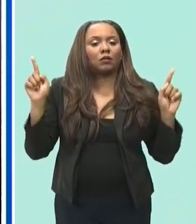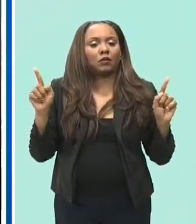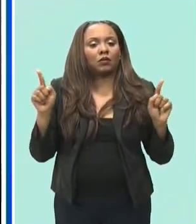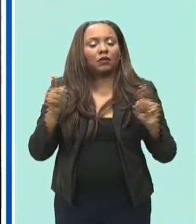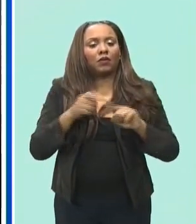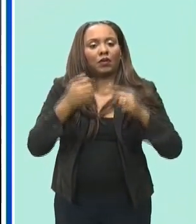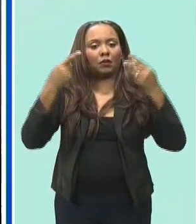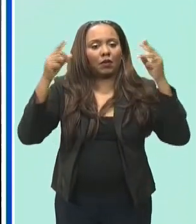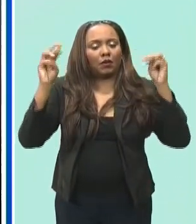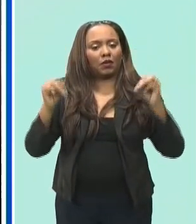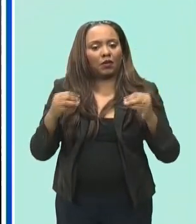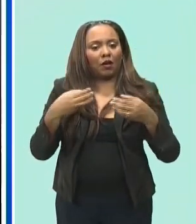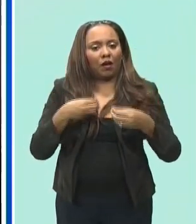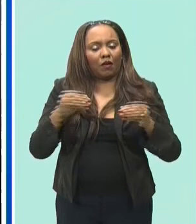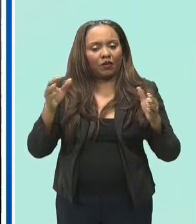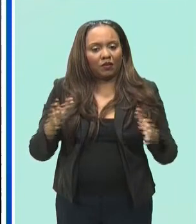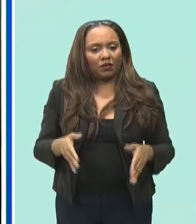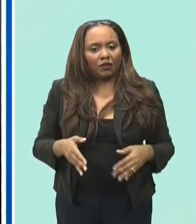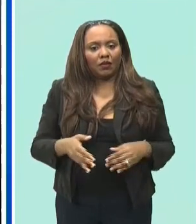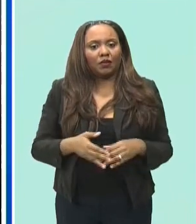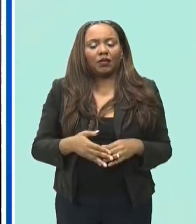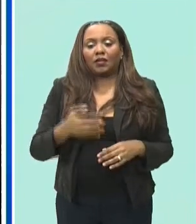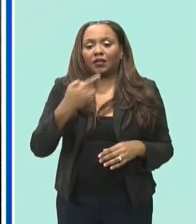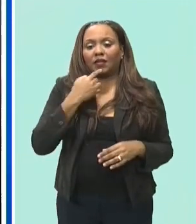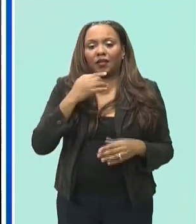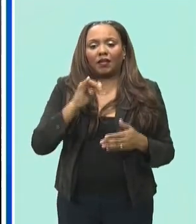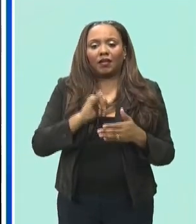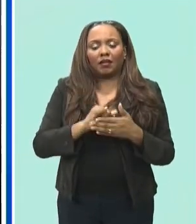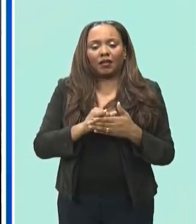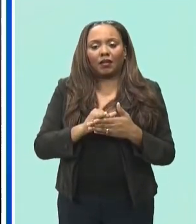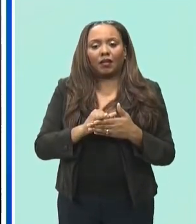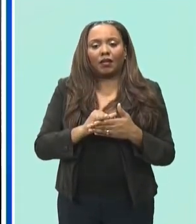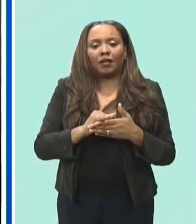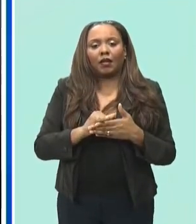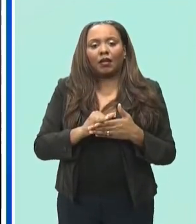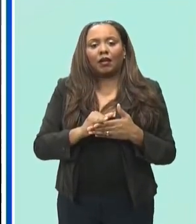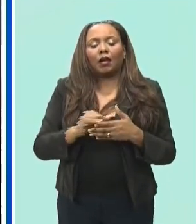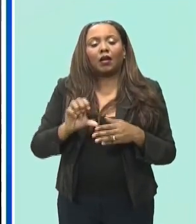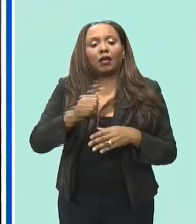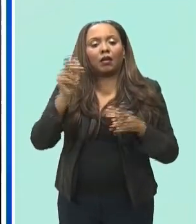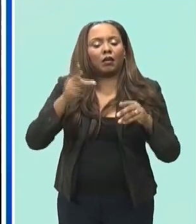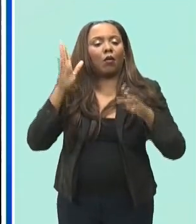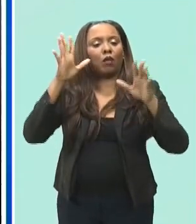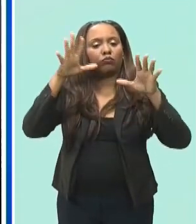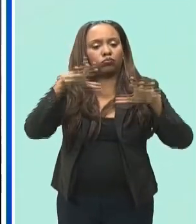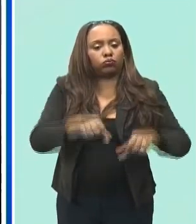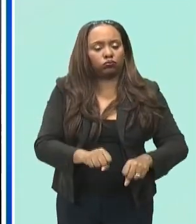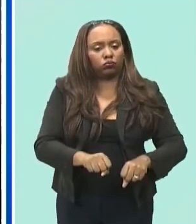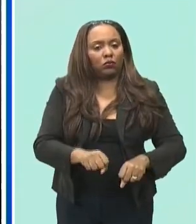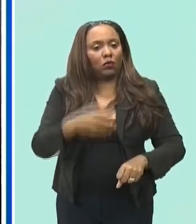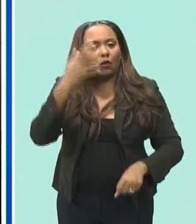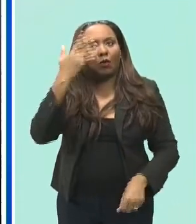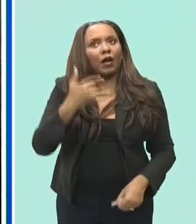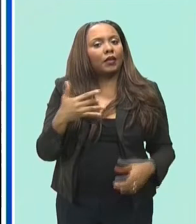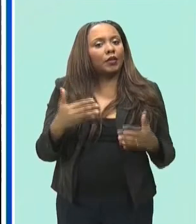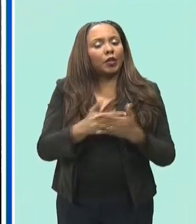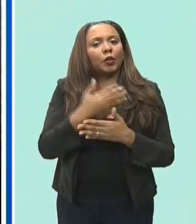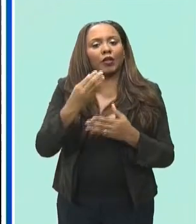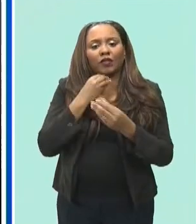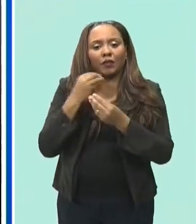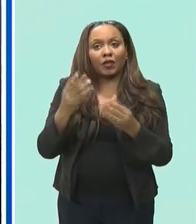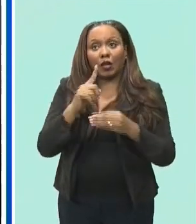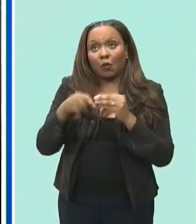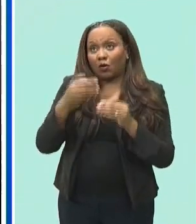minister that dr keith rowley will now take over the portfolio instead the statement said new information had come to light about